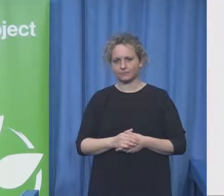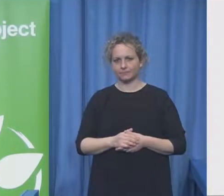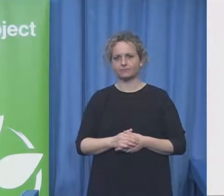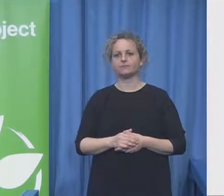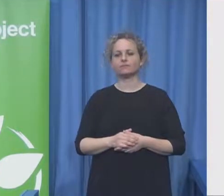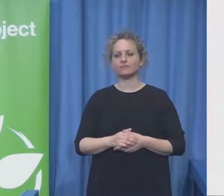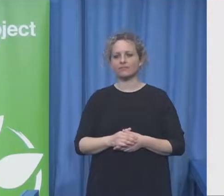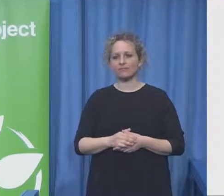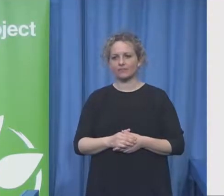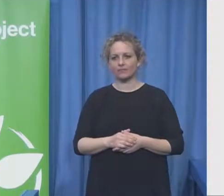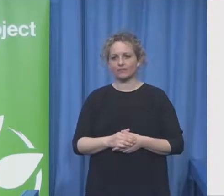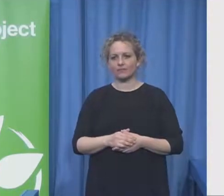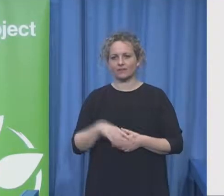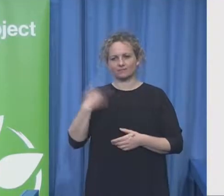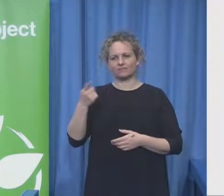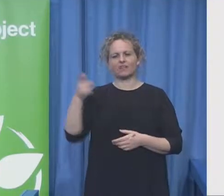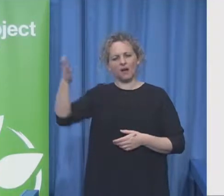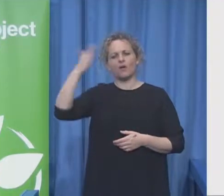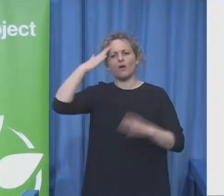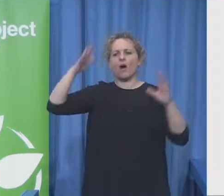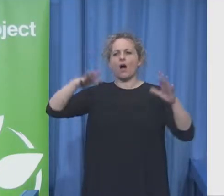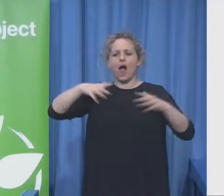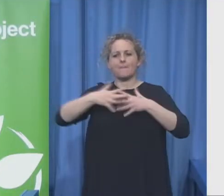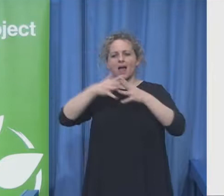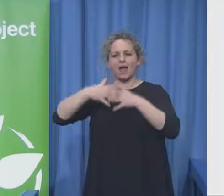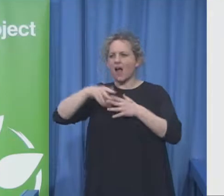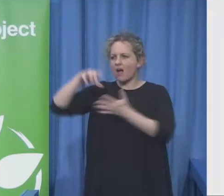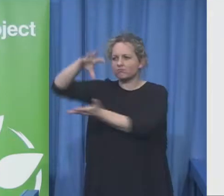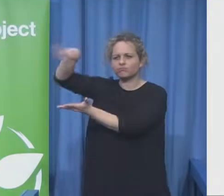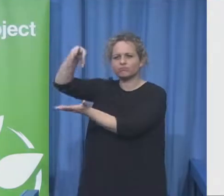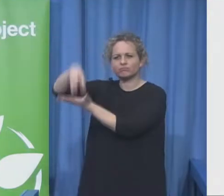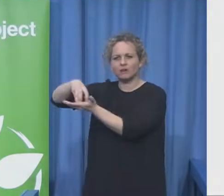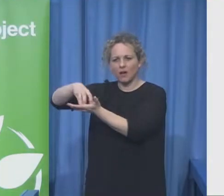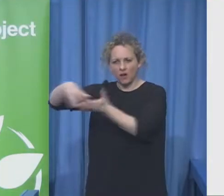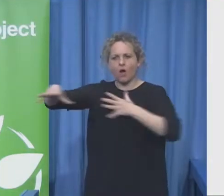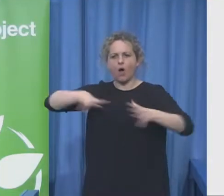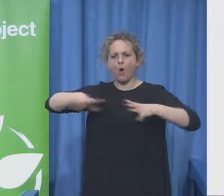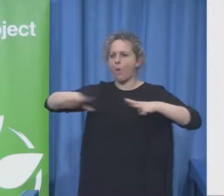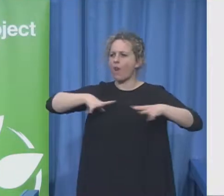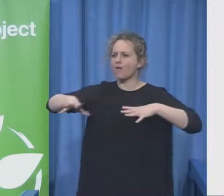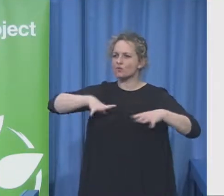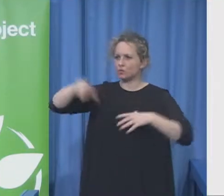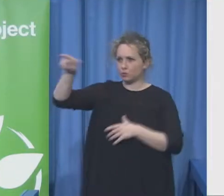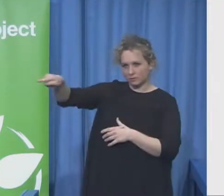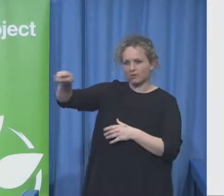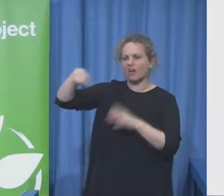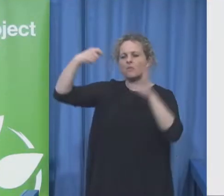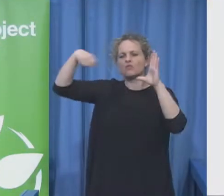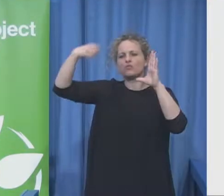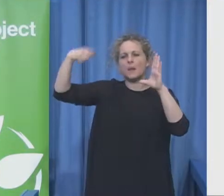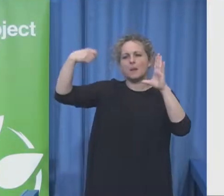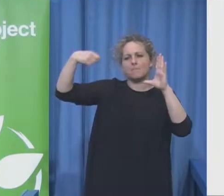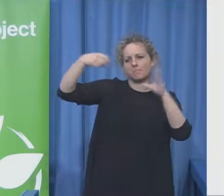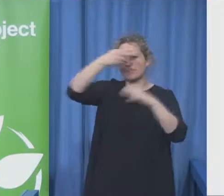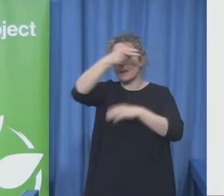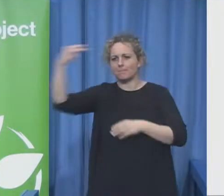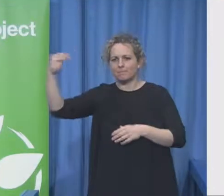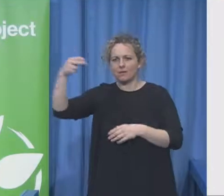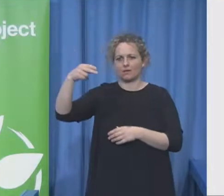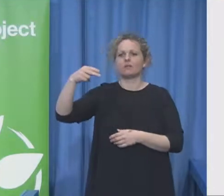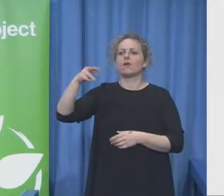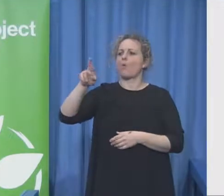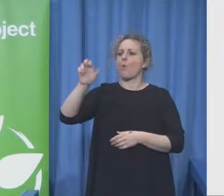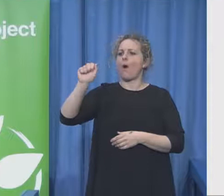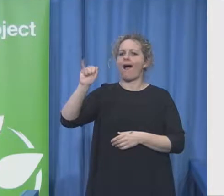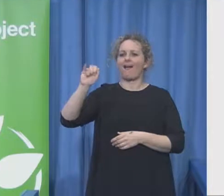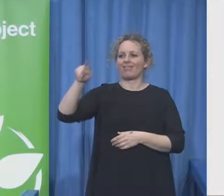are representative of all autistic people when in fact we know that all autistic people are individuals and no single